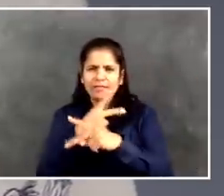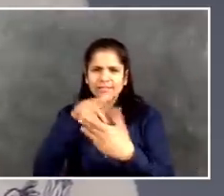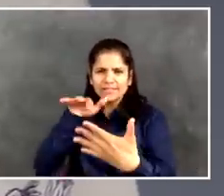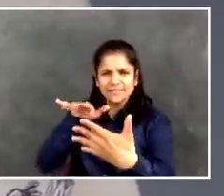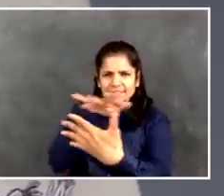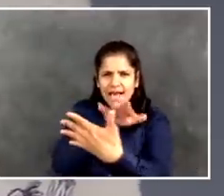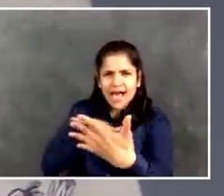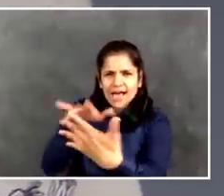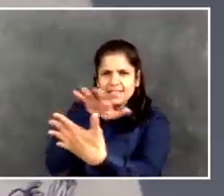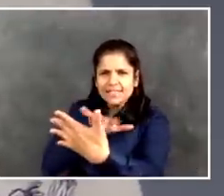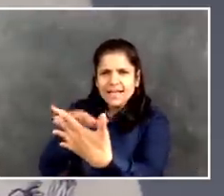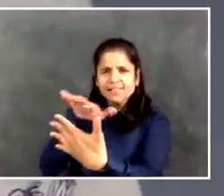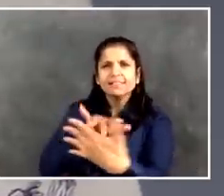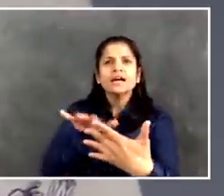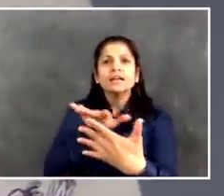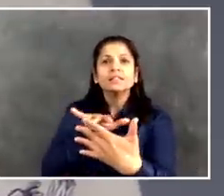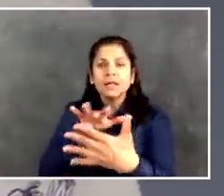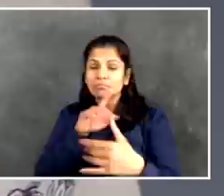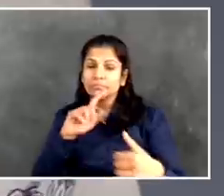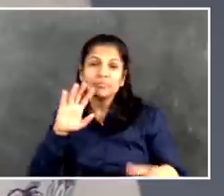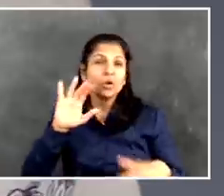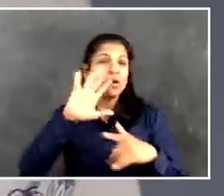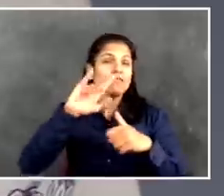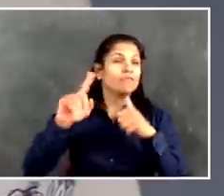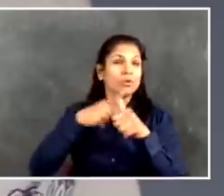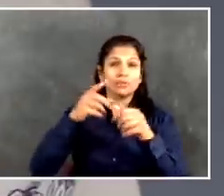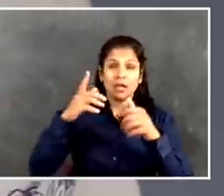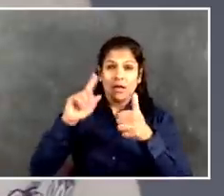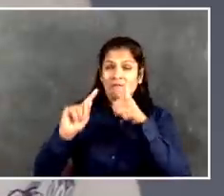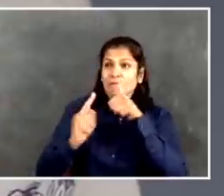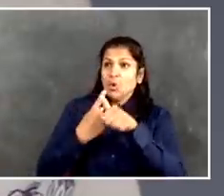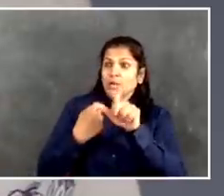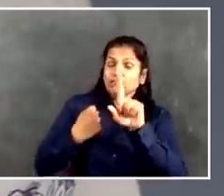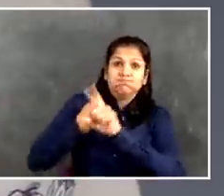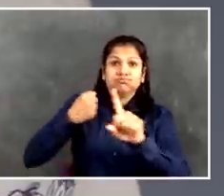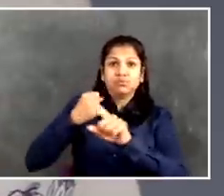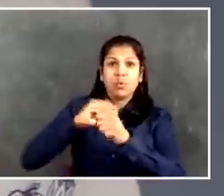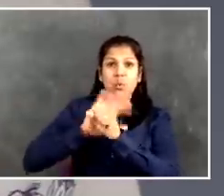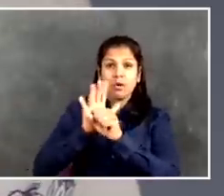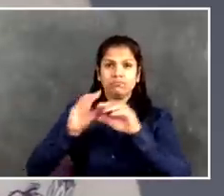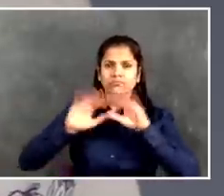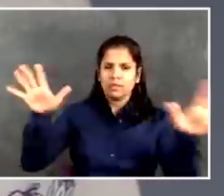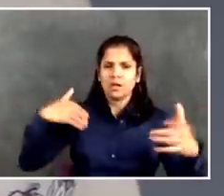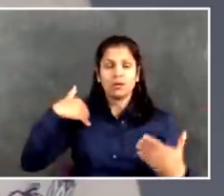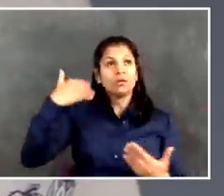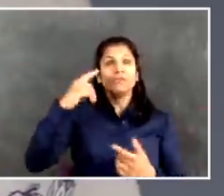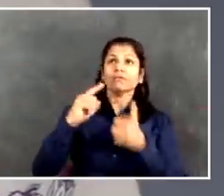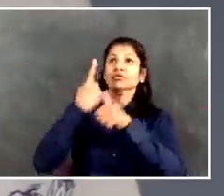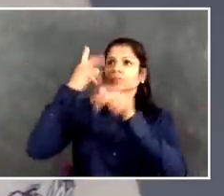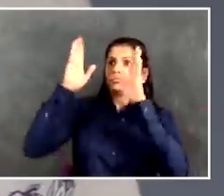know it was February, but we don't know when. We don't know how many people got it back then that went entirely unnoted.